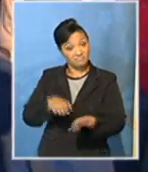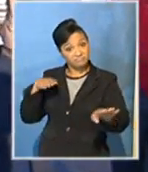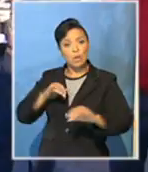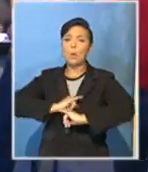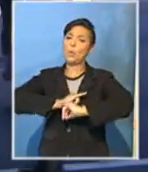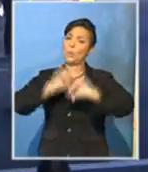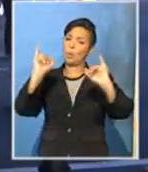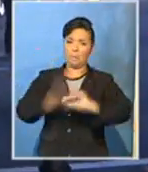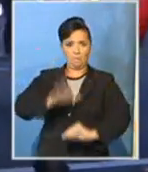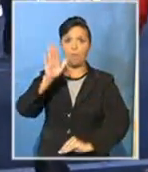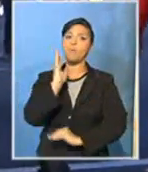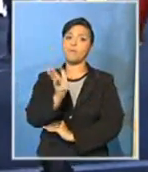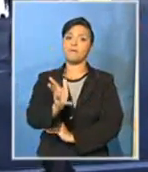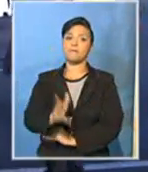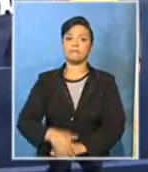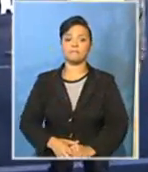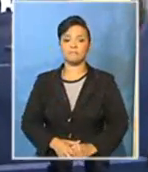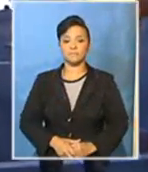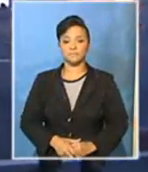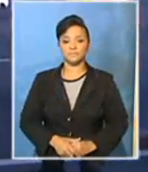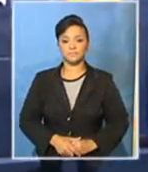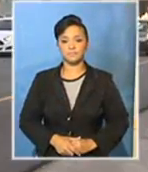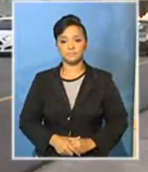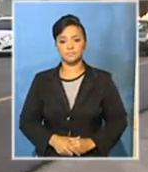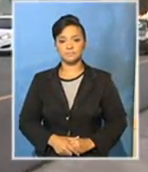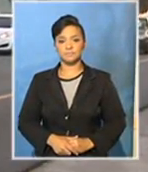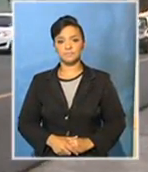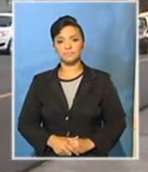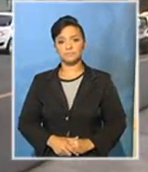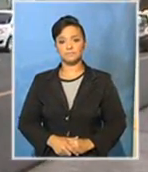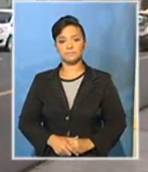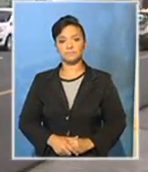worse. Chris Alder-Lewis, SABC News, in Johannesburg.